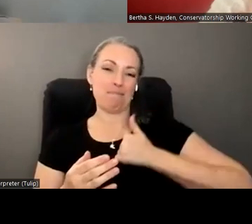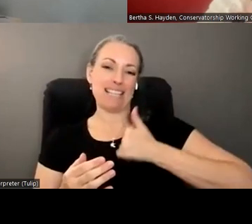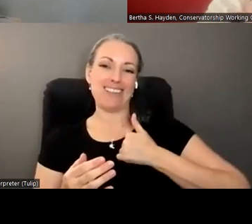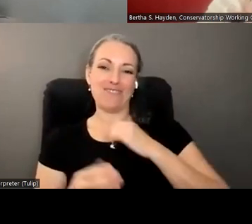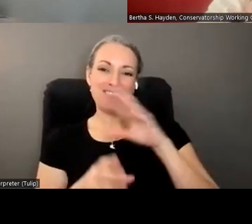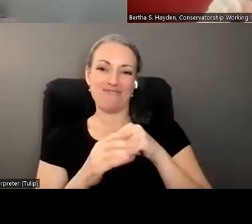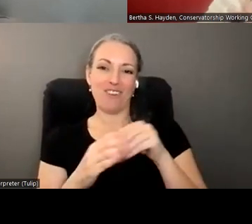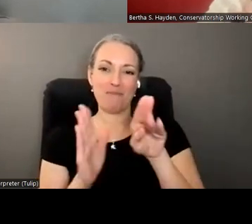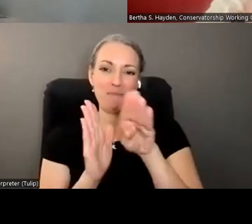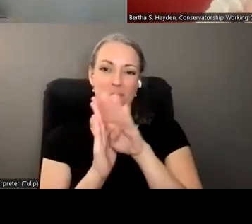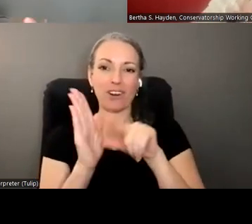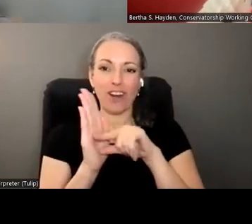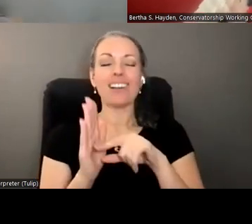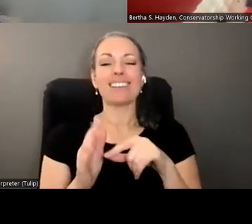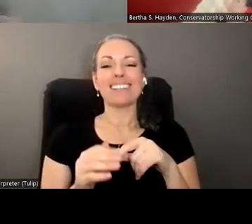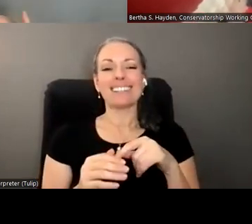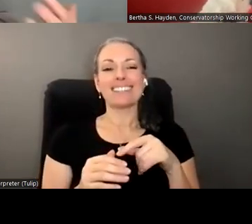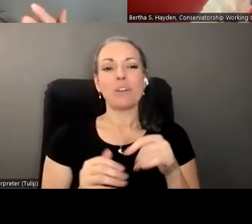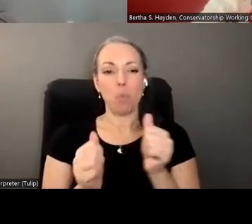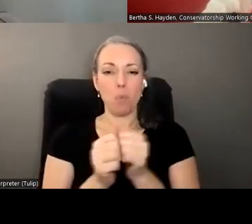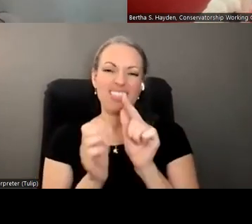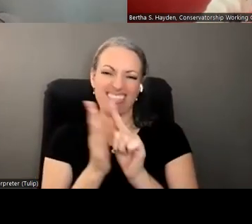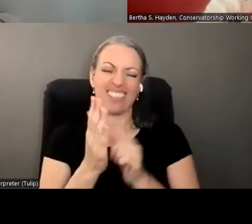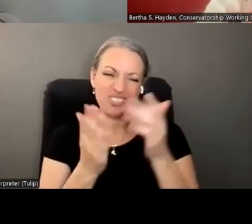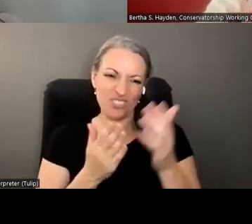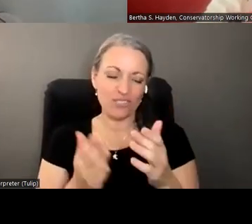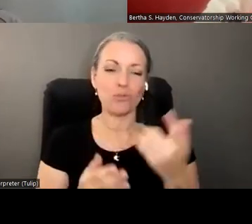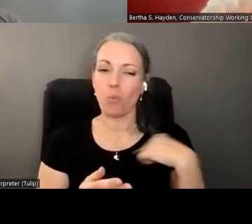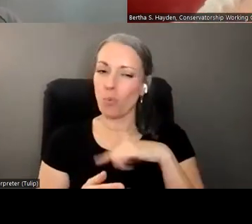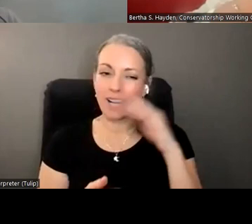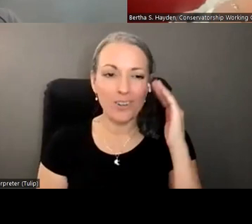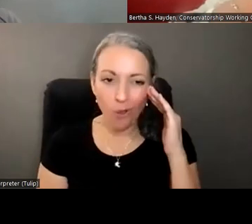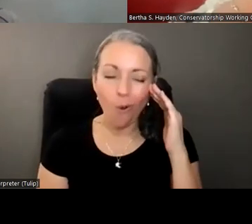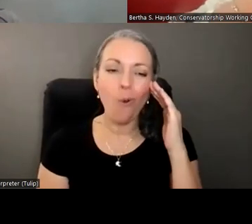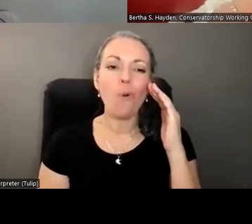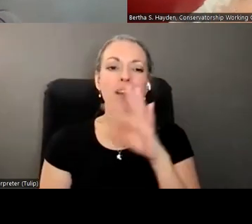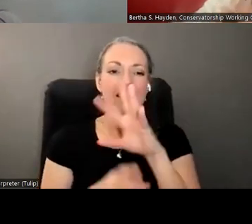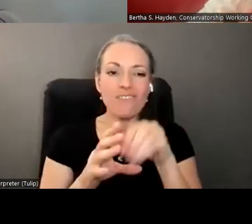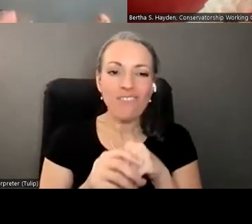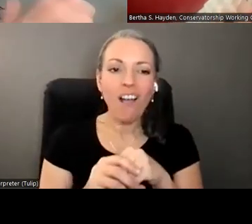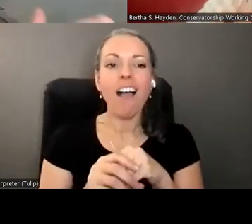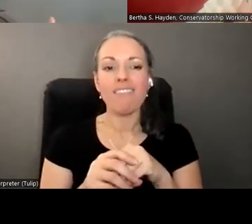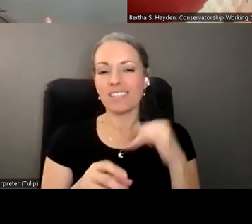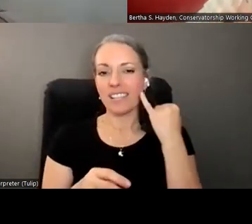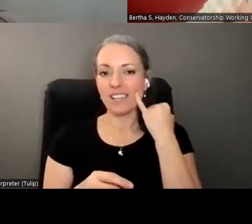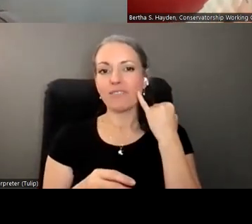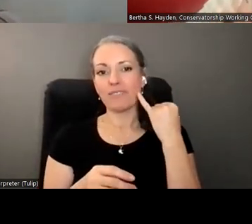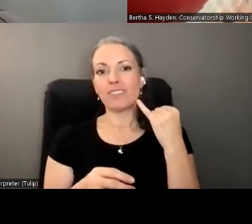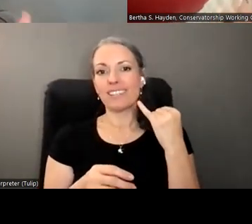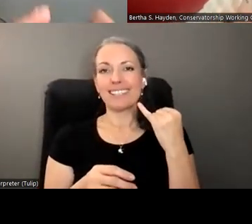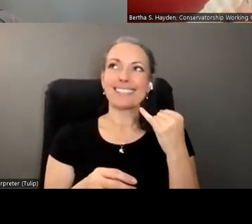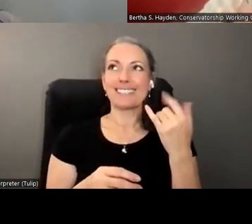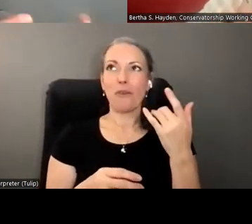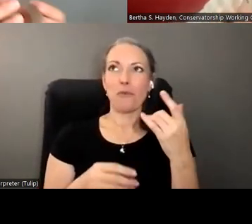we are very holistic practitioners and because we know any one legal intervention or even if you deal with the leg but not